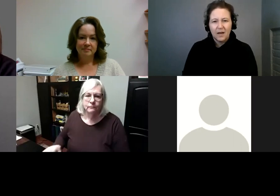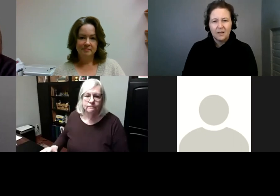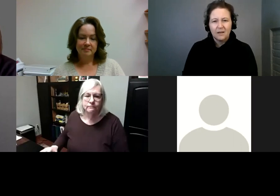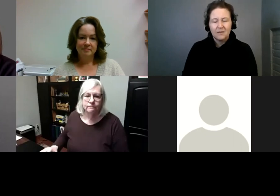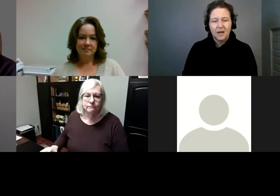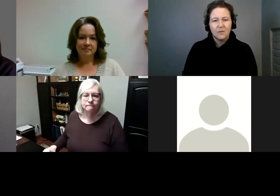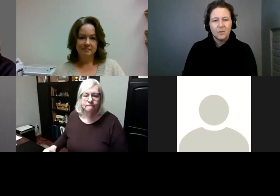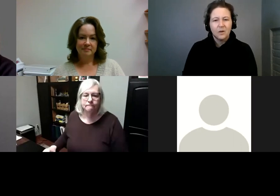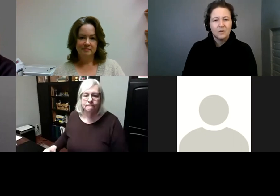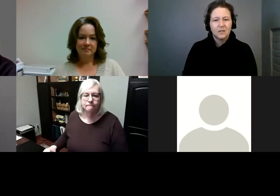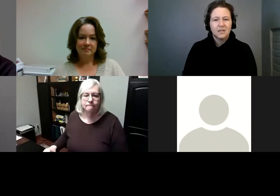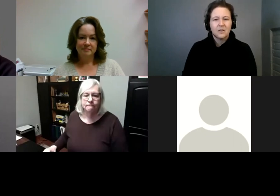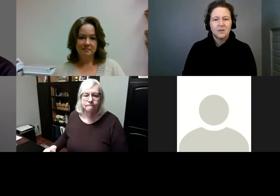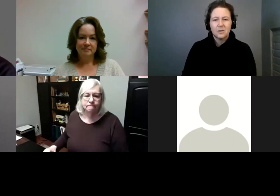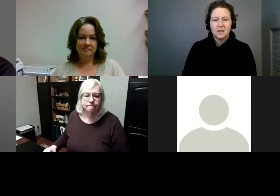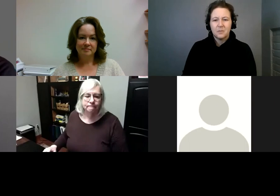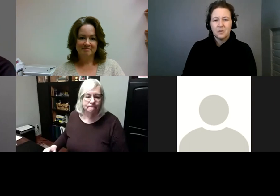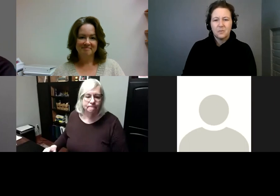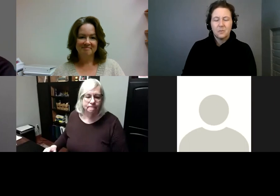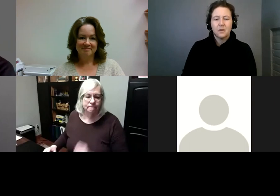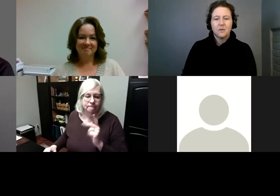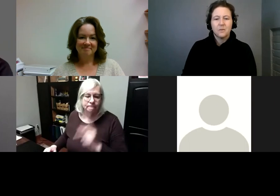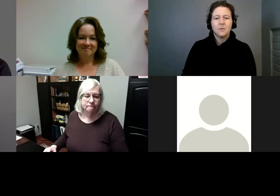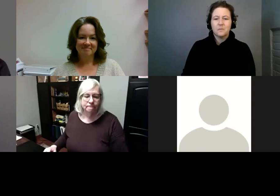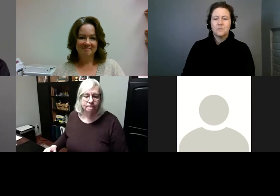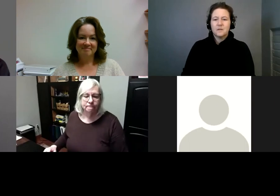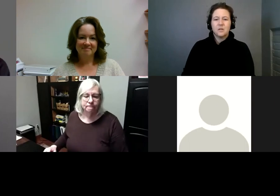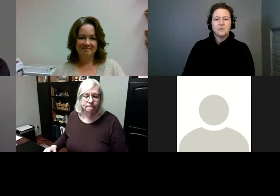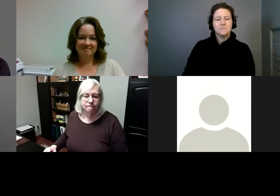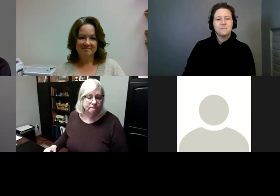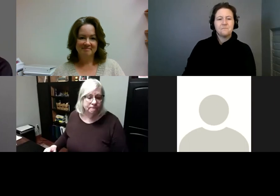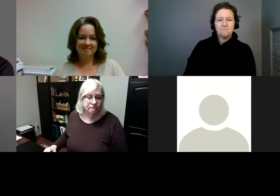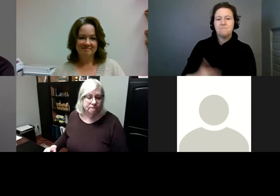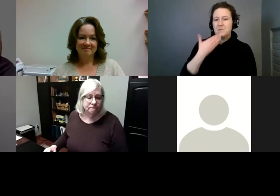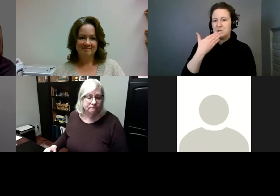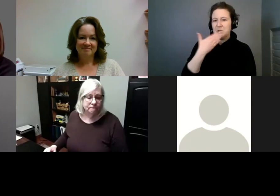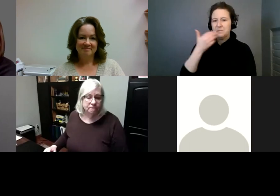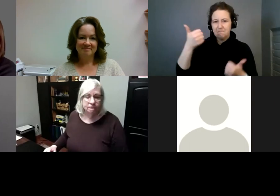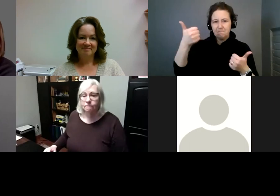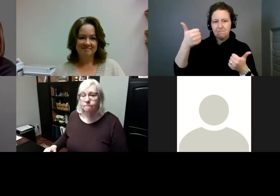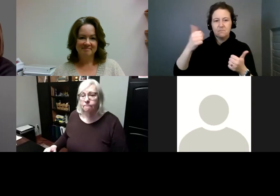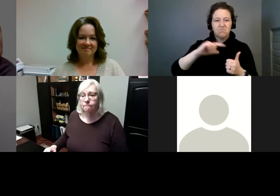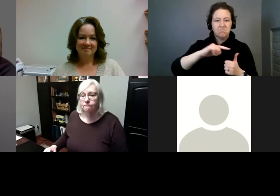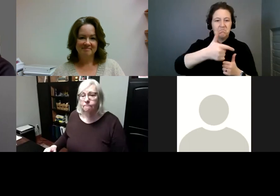So, I, yeah, we will all work together to push that bill through. Good. Good.